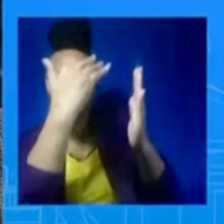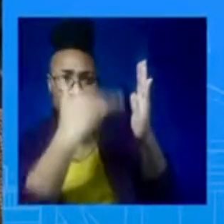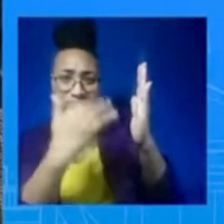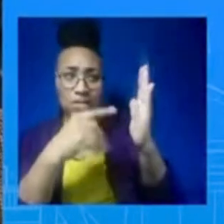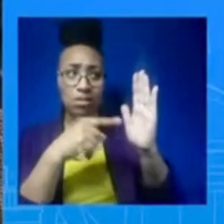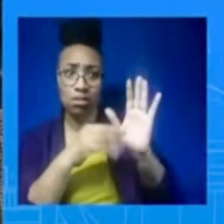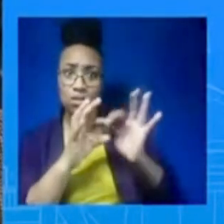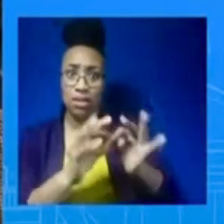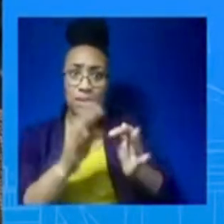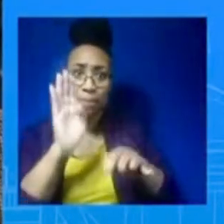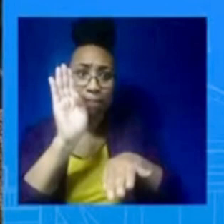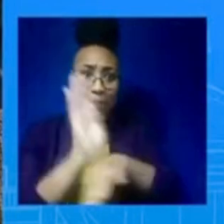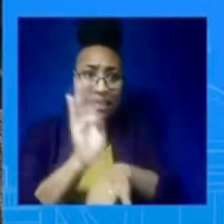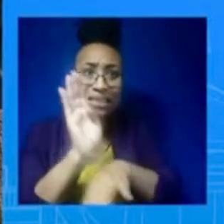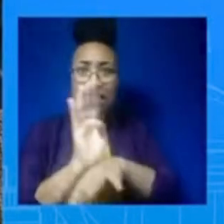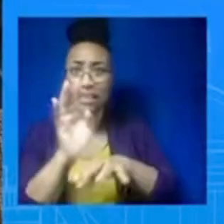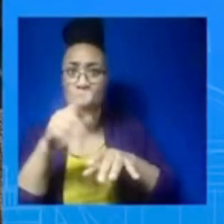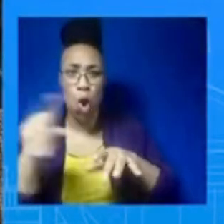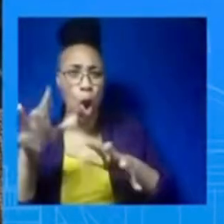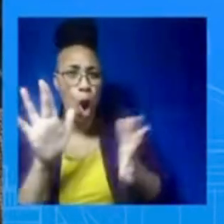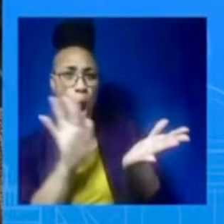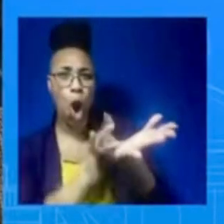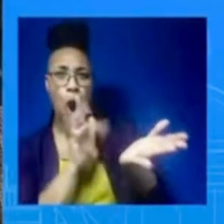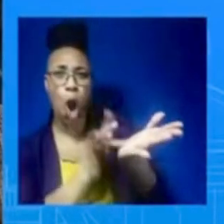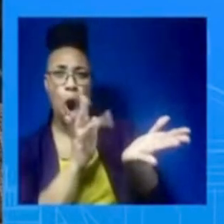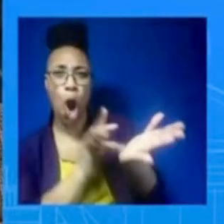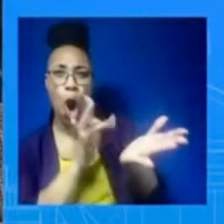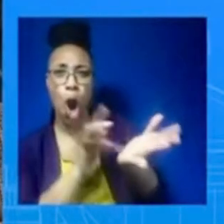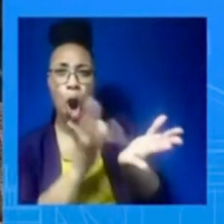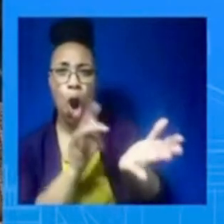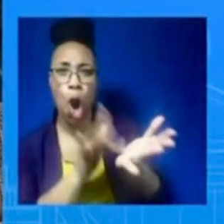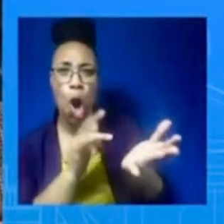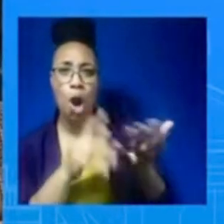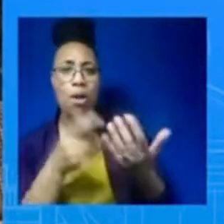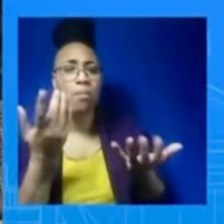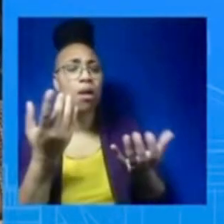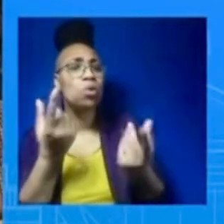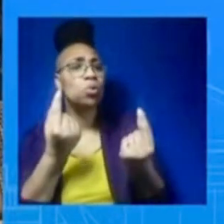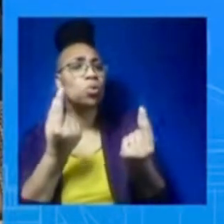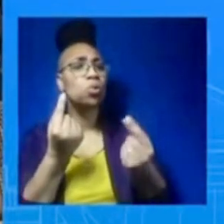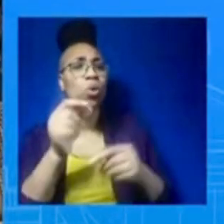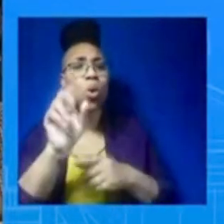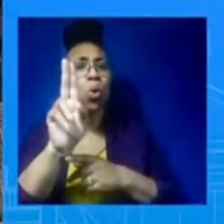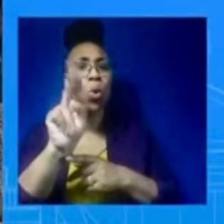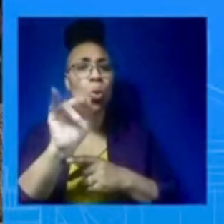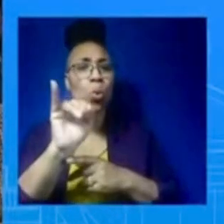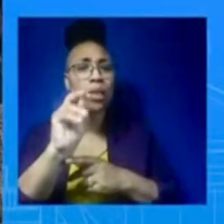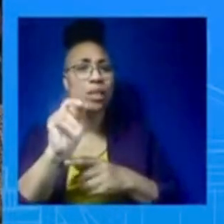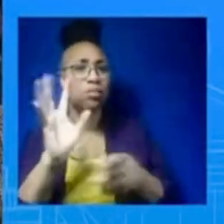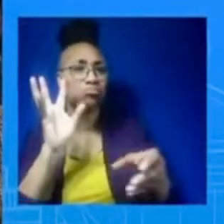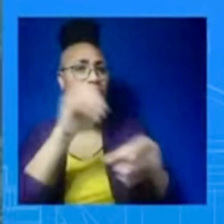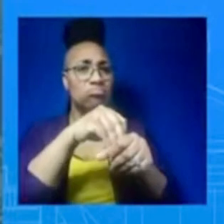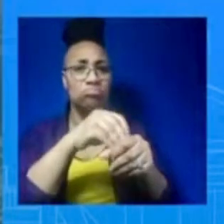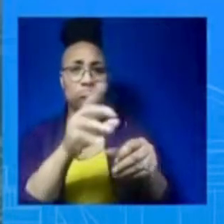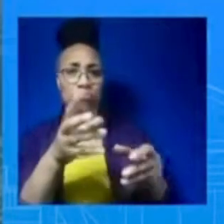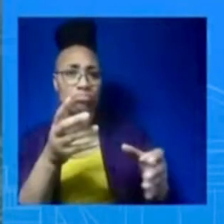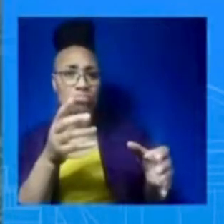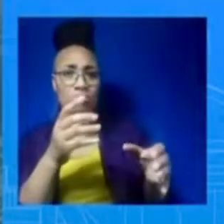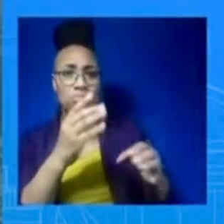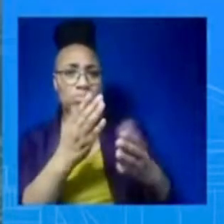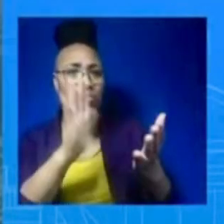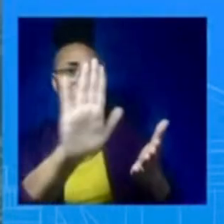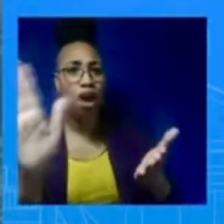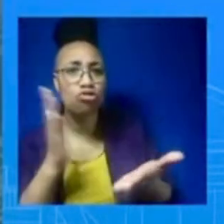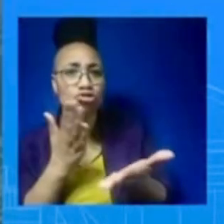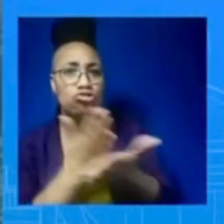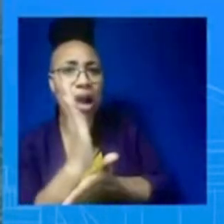looking for a strong labor leader? And is that something that you also would like to see in the next person to go to the Fed? Yeah, I think that's both very good